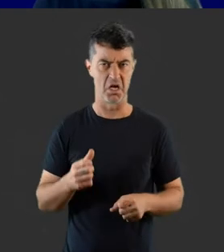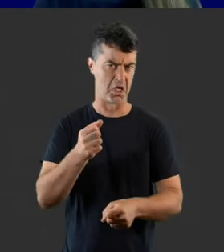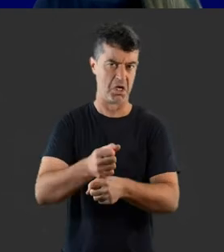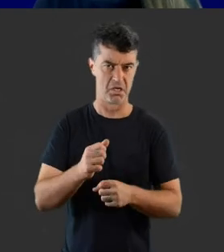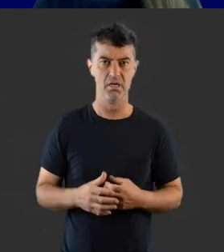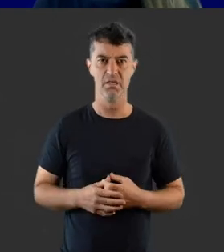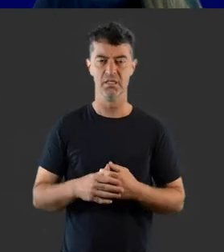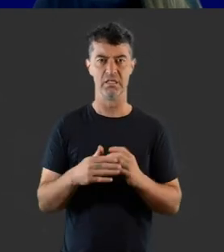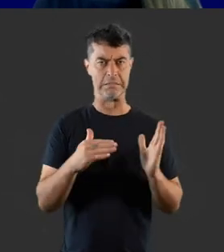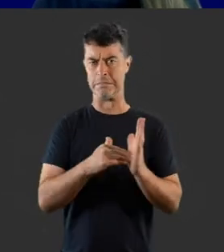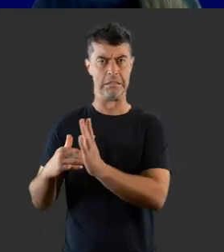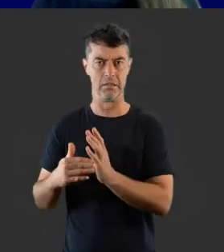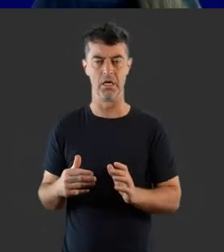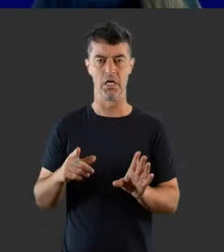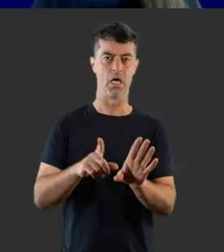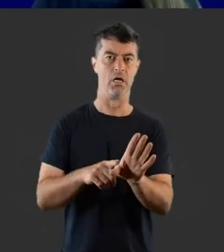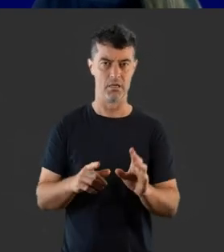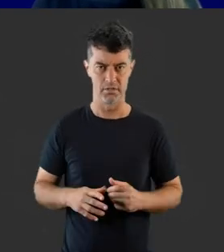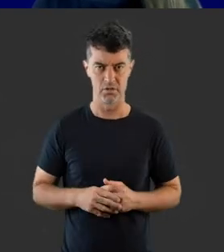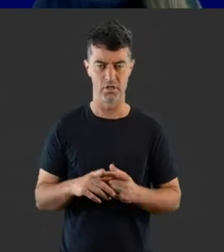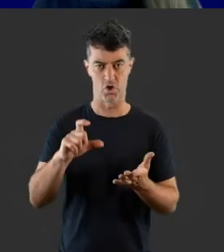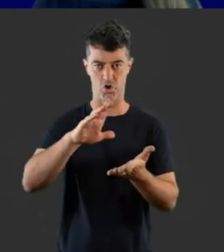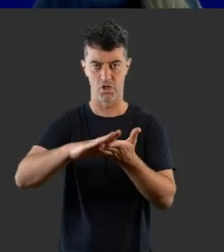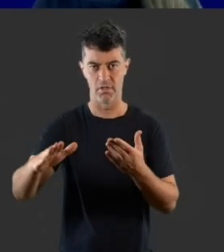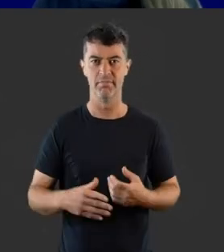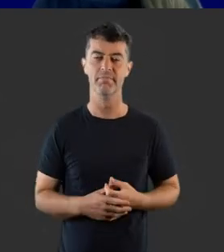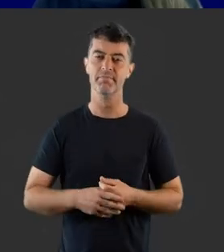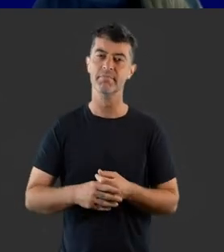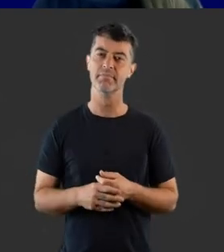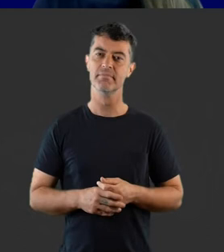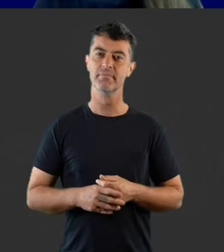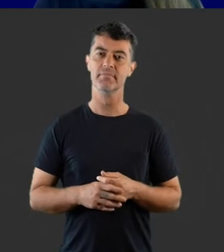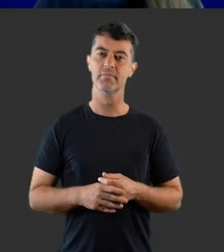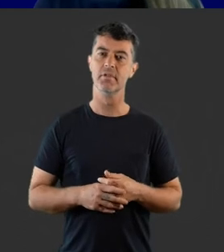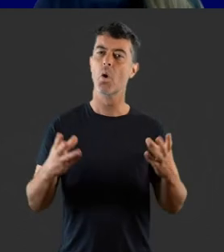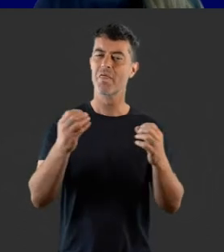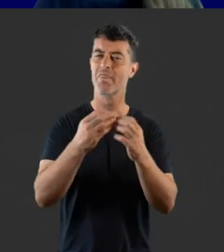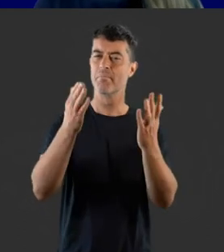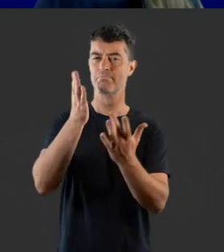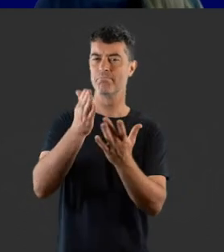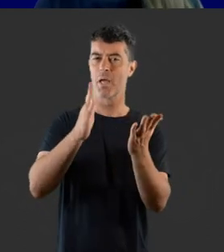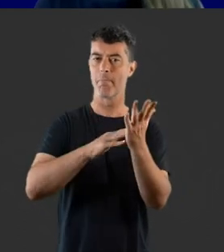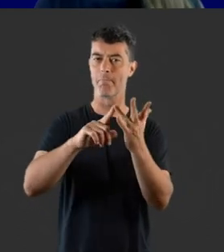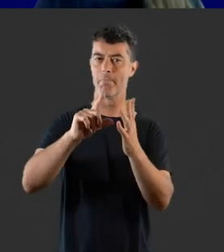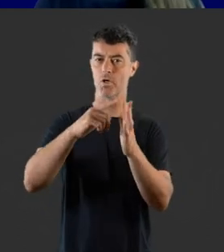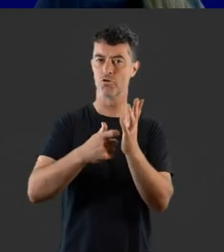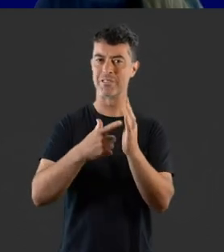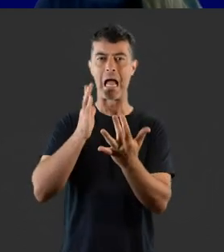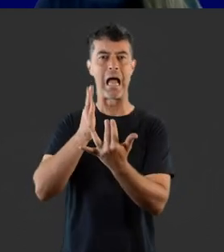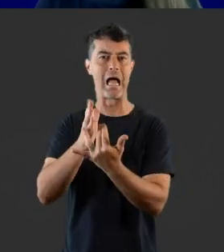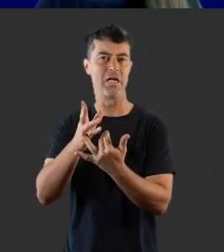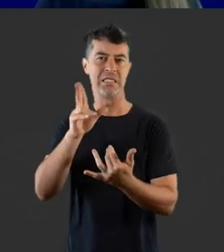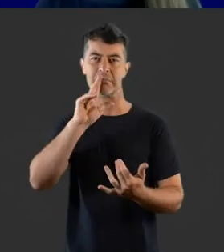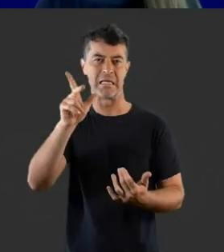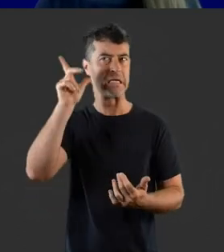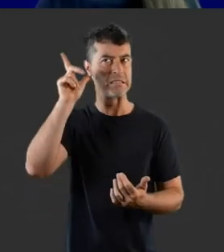k, g, z, y, ch. With a moderate loss, access